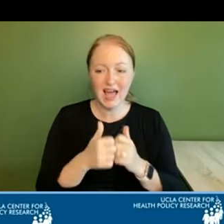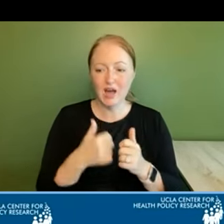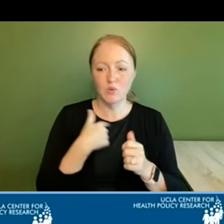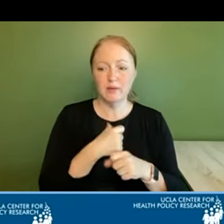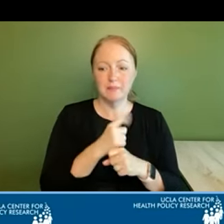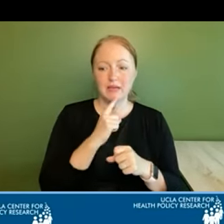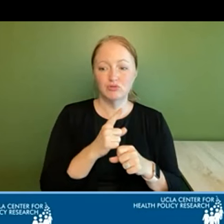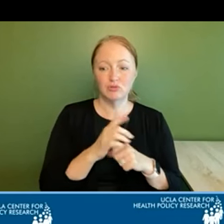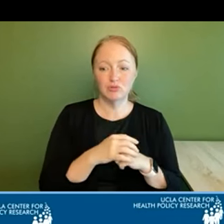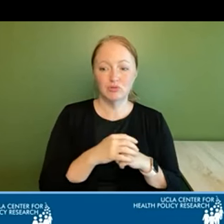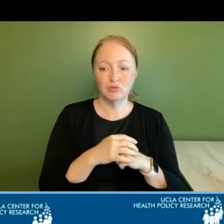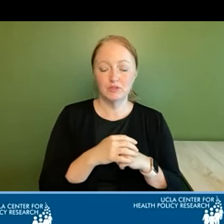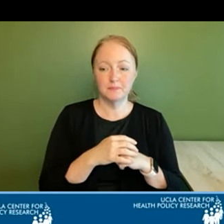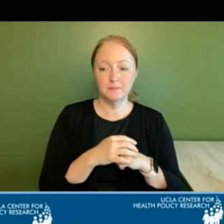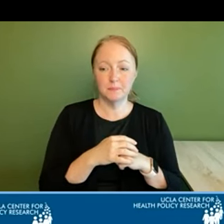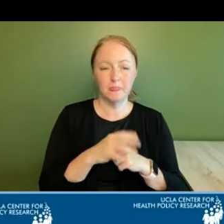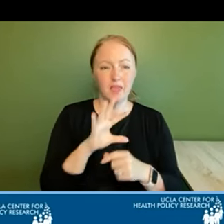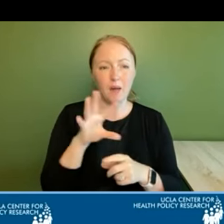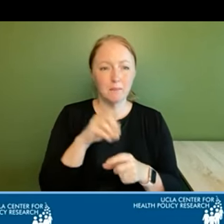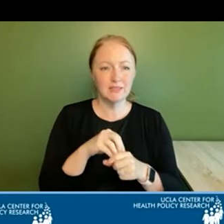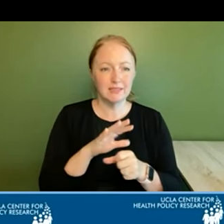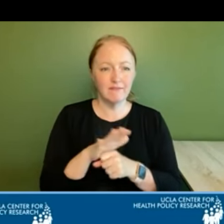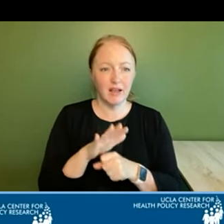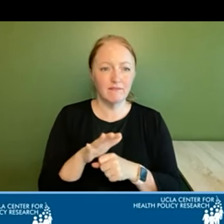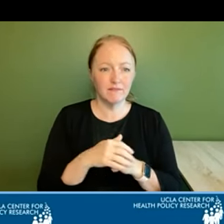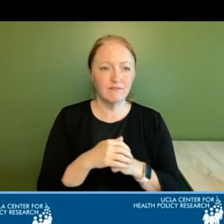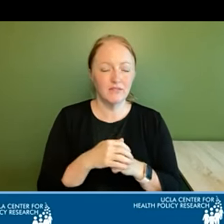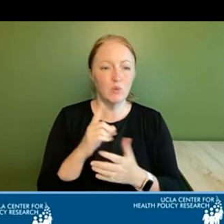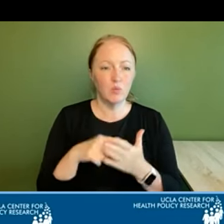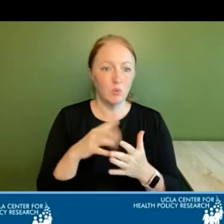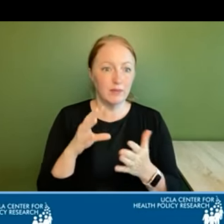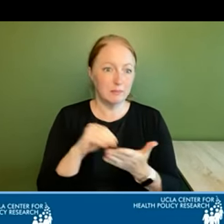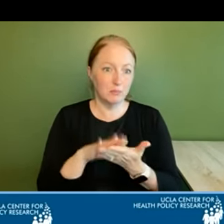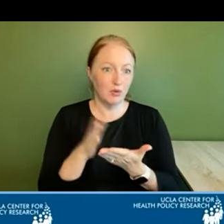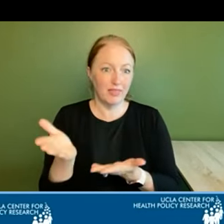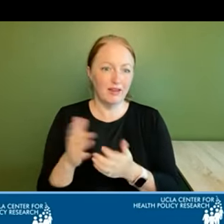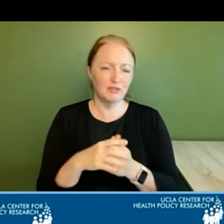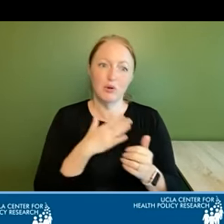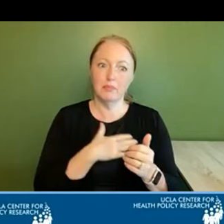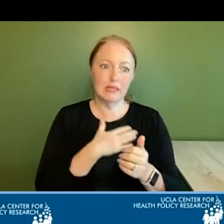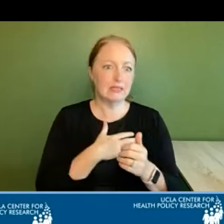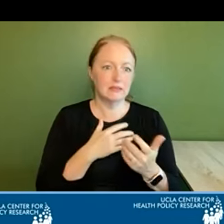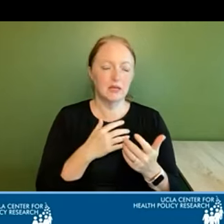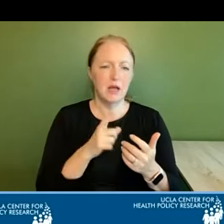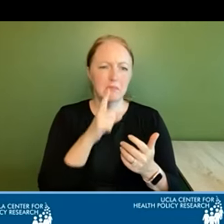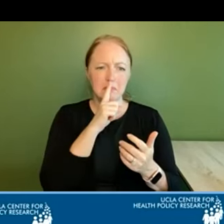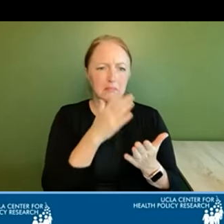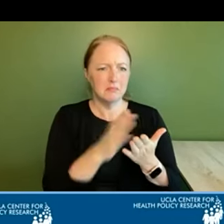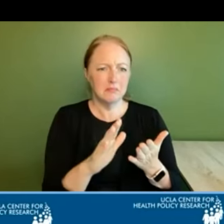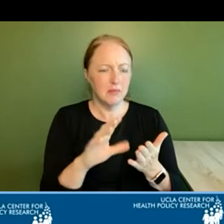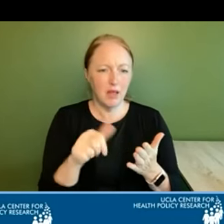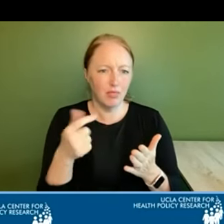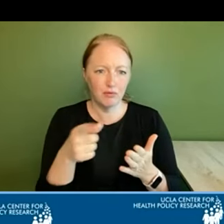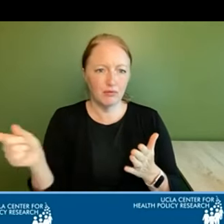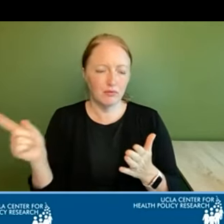sure that we're comprehensive in what we include so please don't take it that we're excluding other